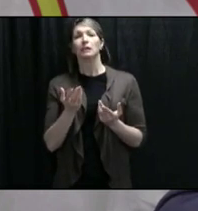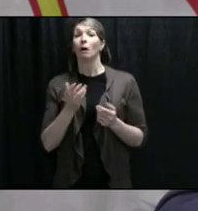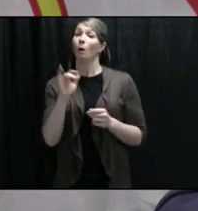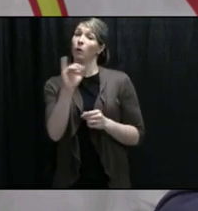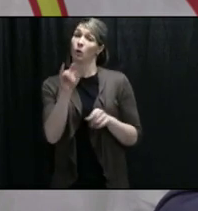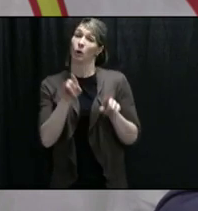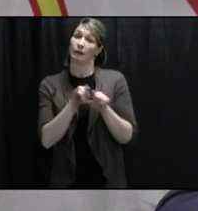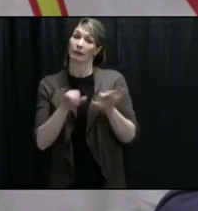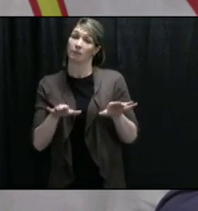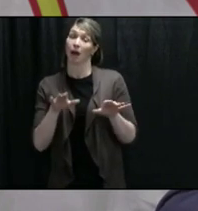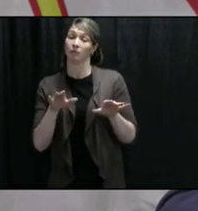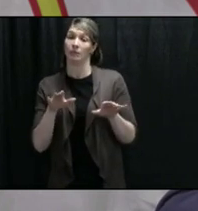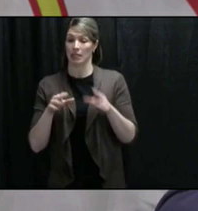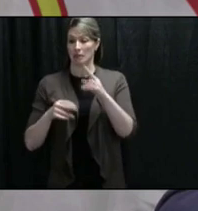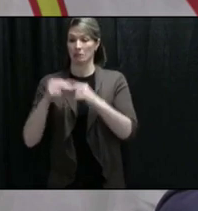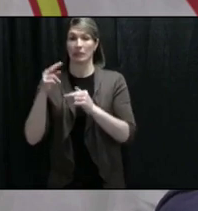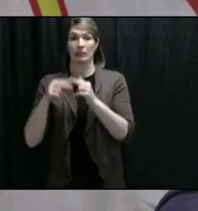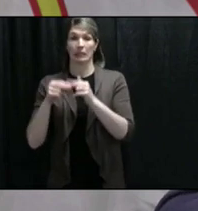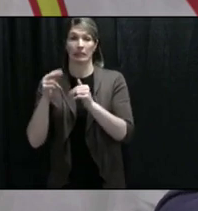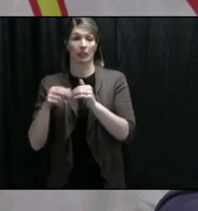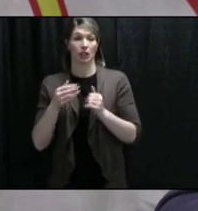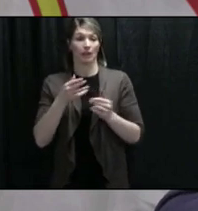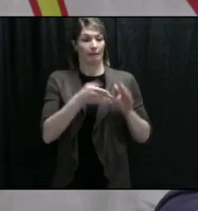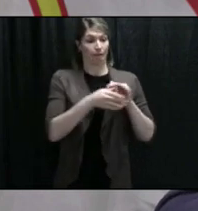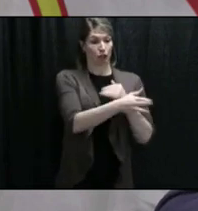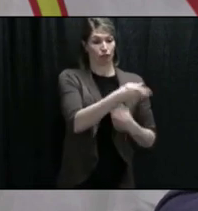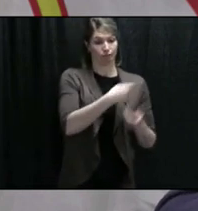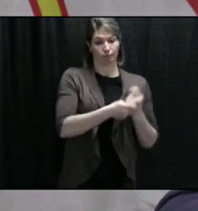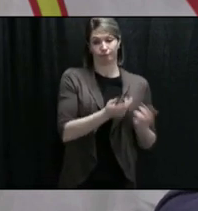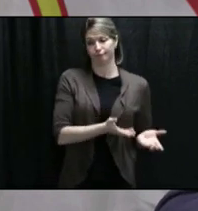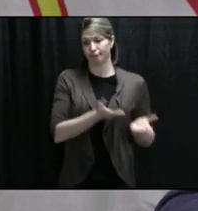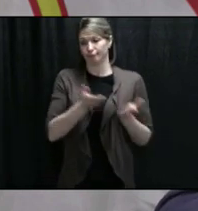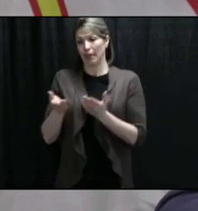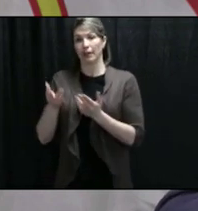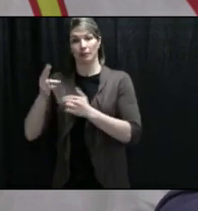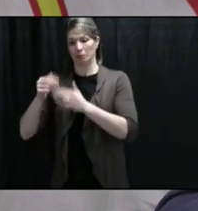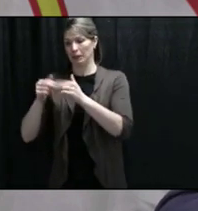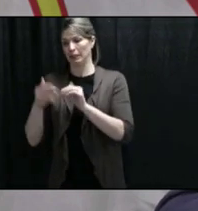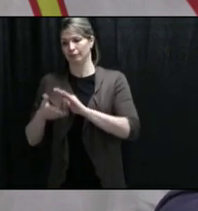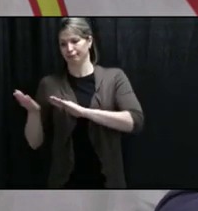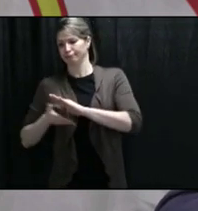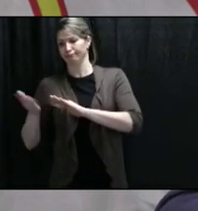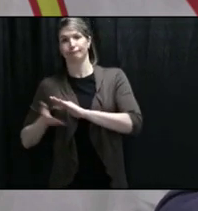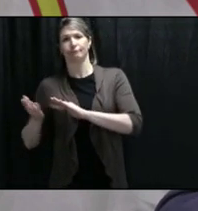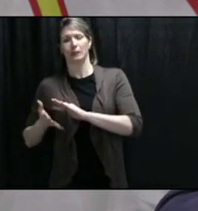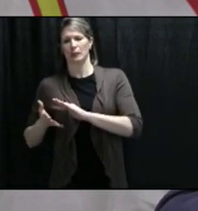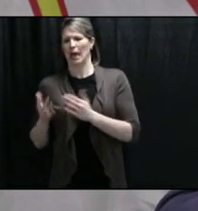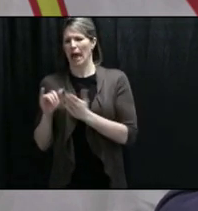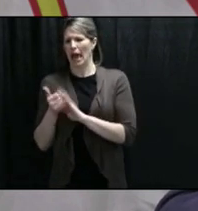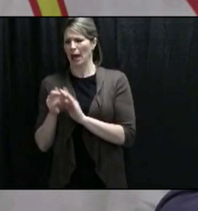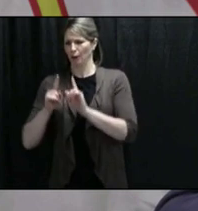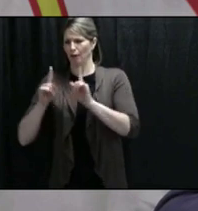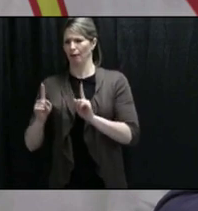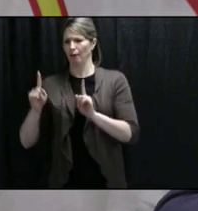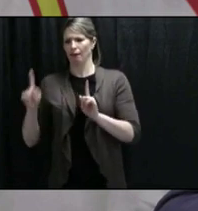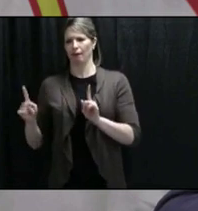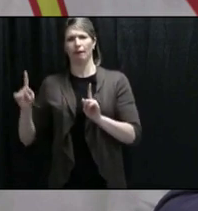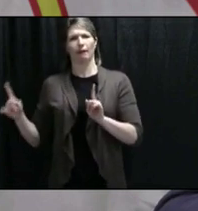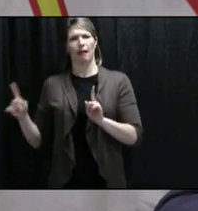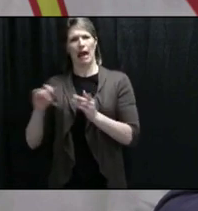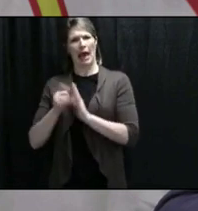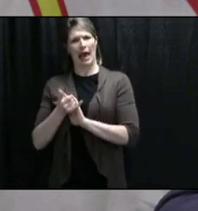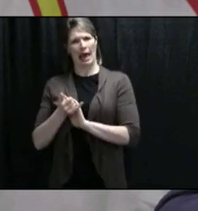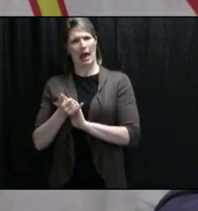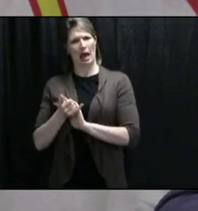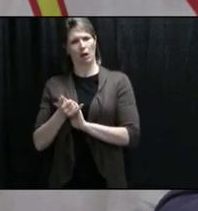worker, it's very similar. We've been in those situations. They work very close quarters and will be very difficult to adapt to